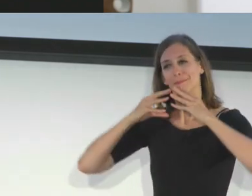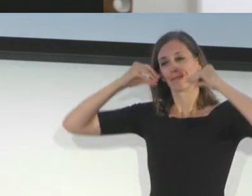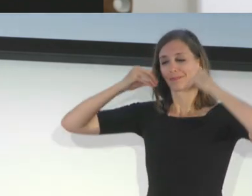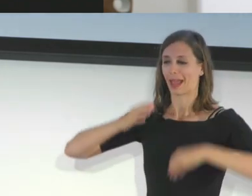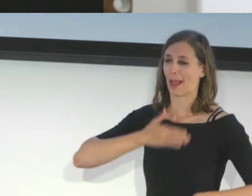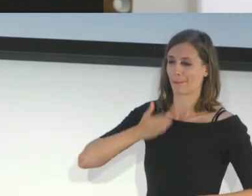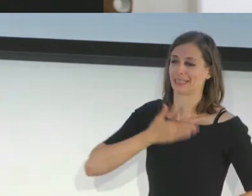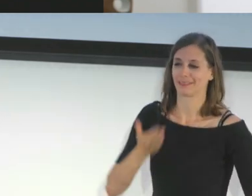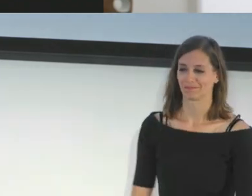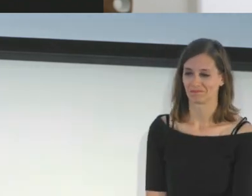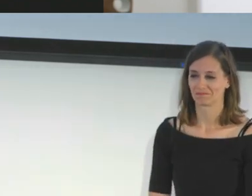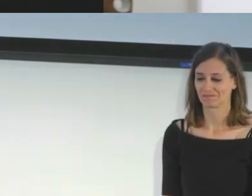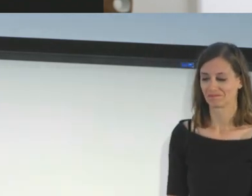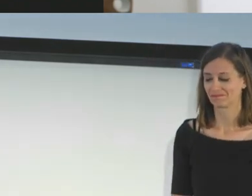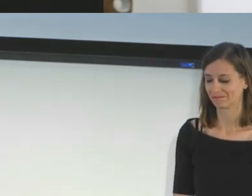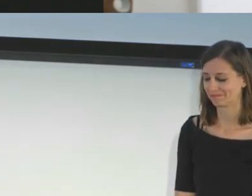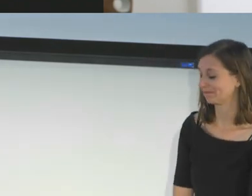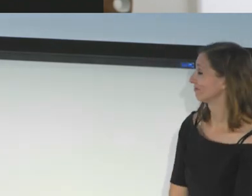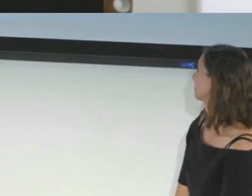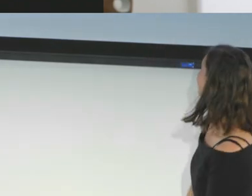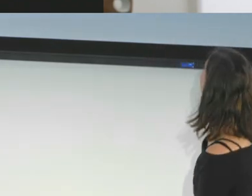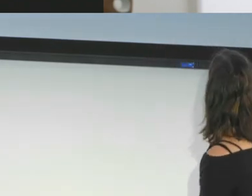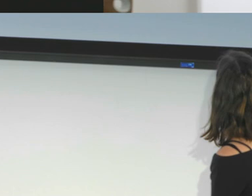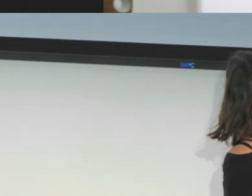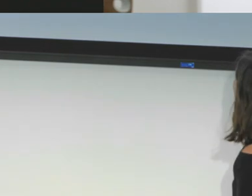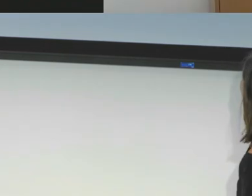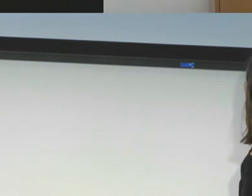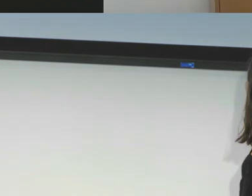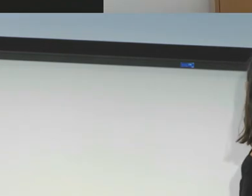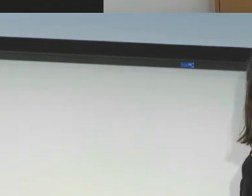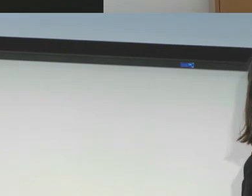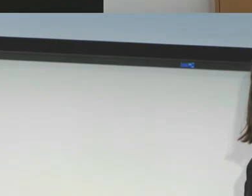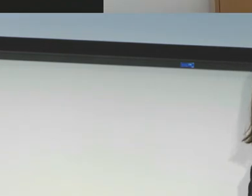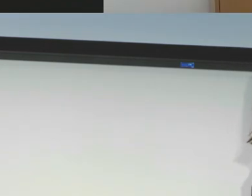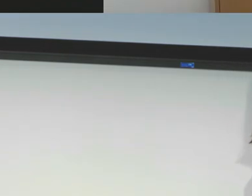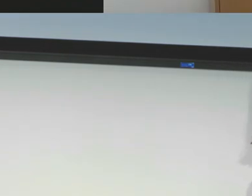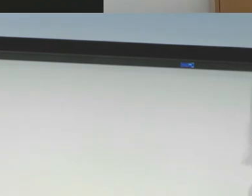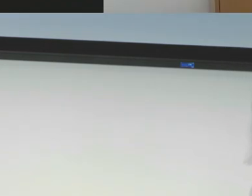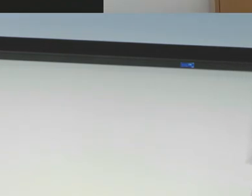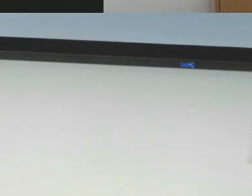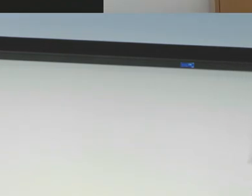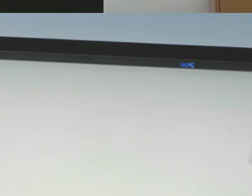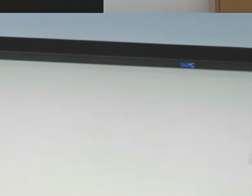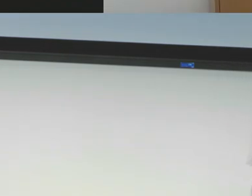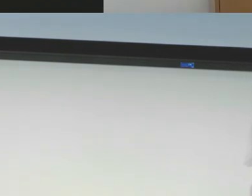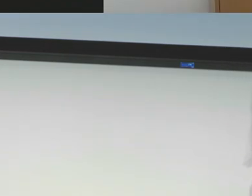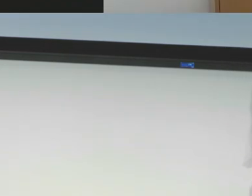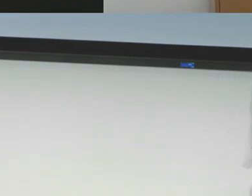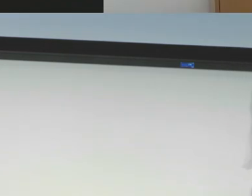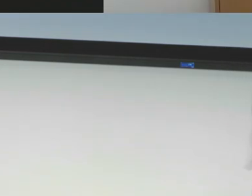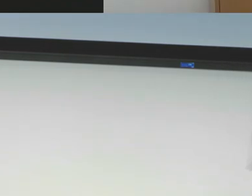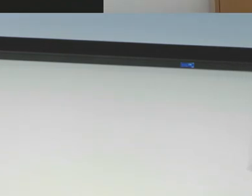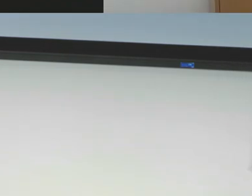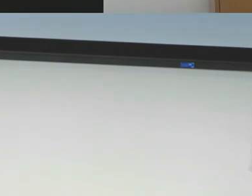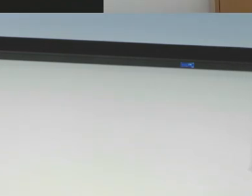clouds happy and get feedback about all of the interactions. Three, two, one.